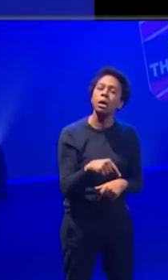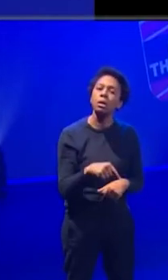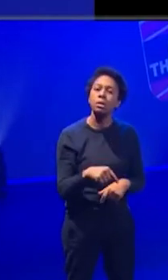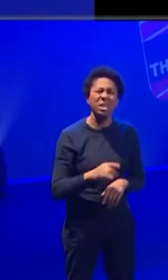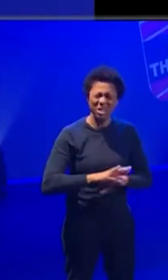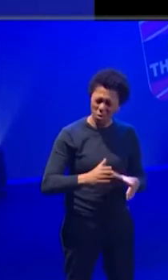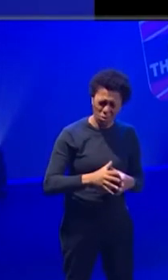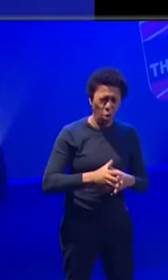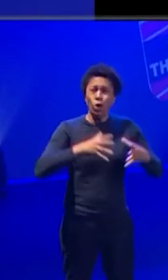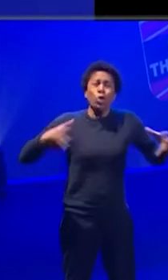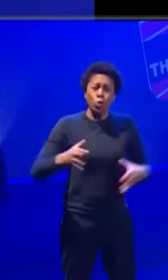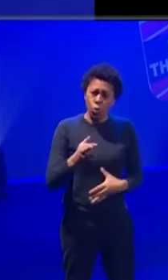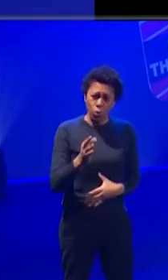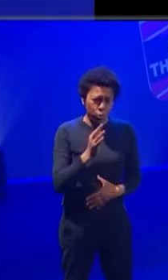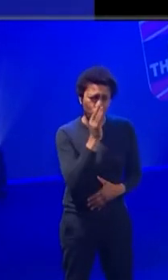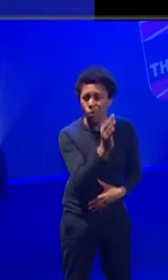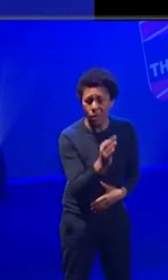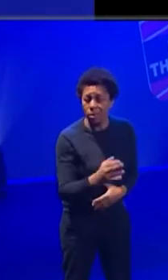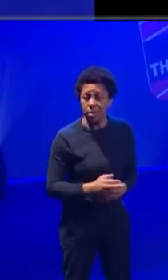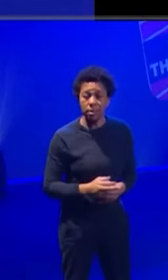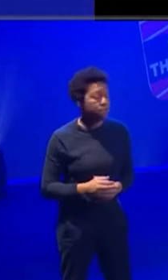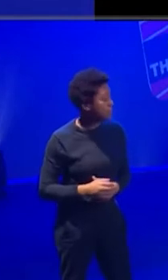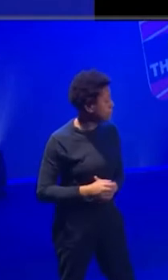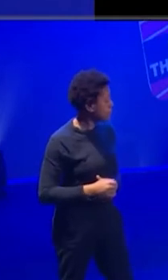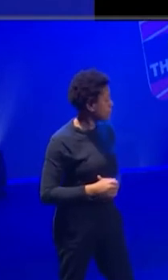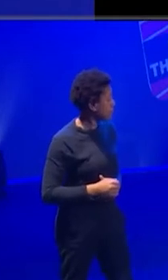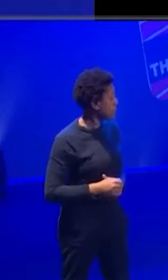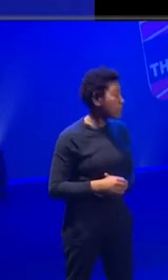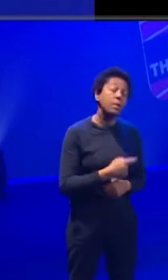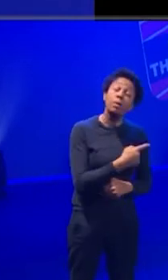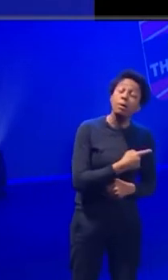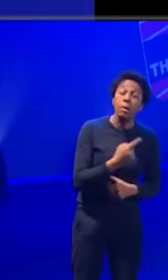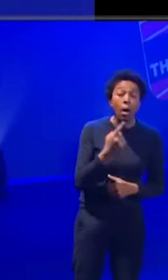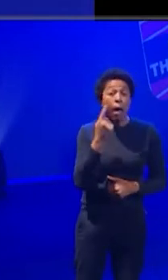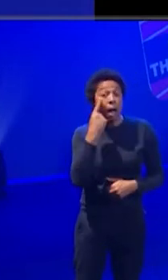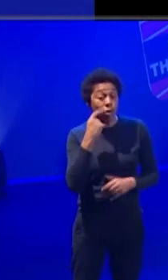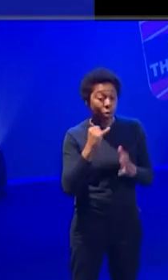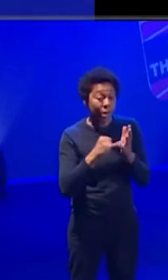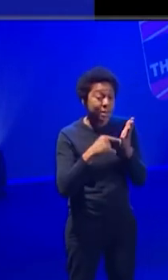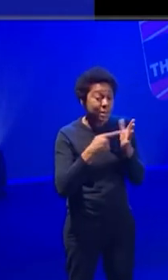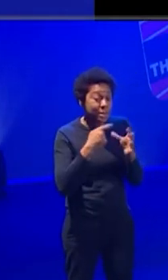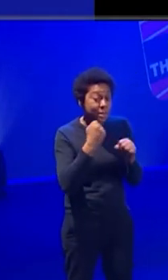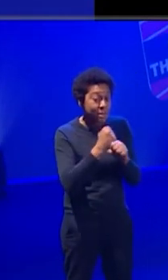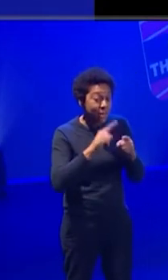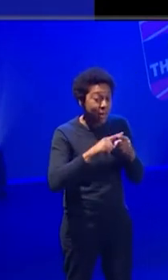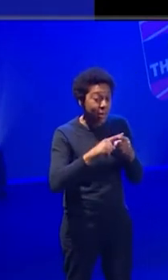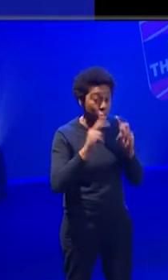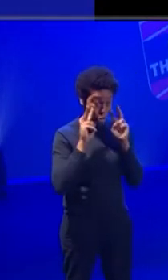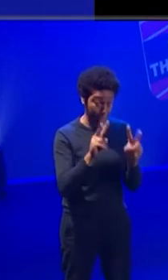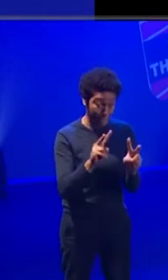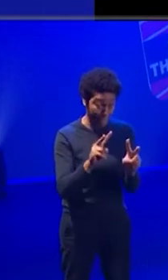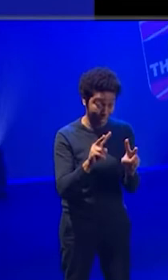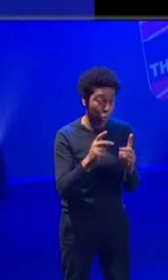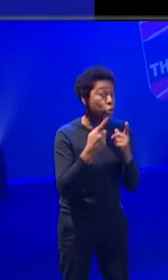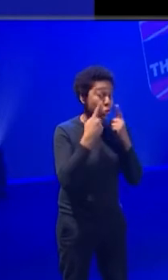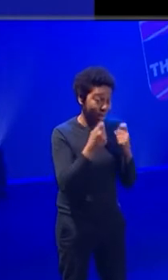ask either. Not at all. If you haven't checked out StageSite, I would. I checked it out before this, knowing that I was going to